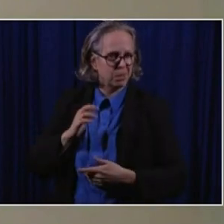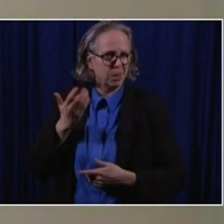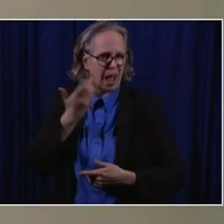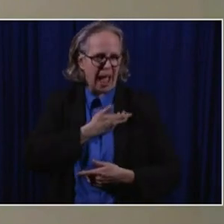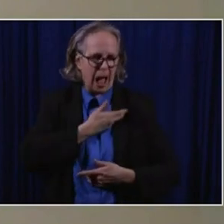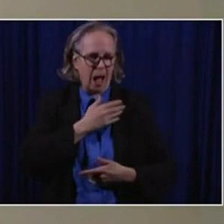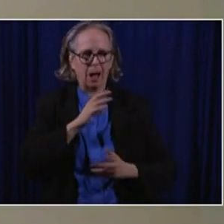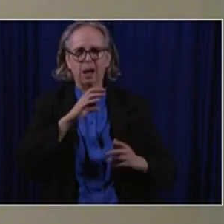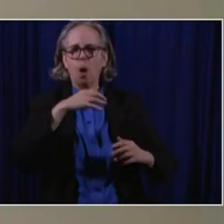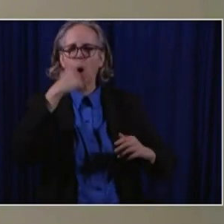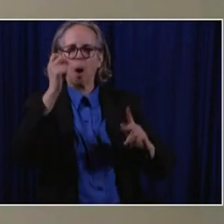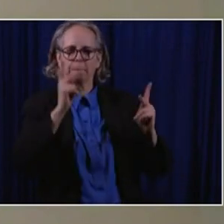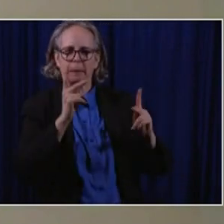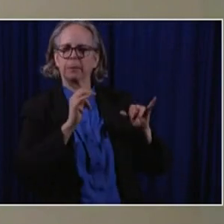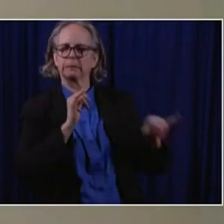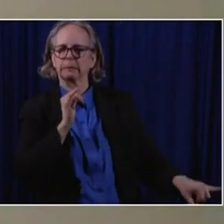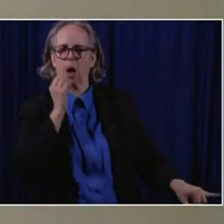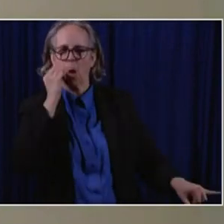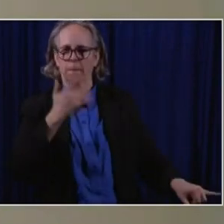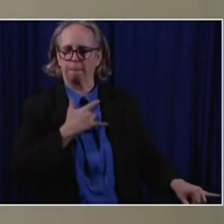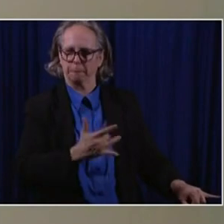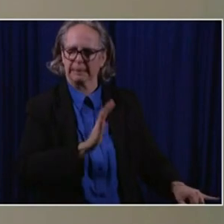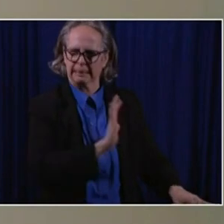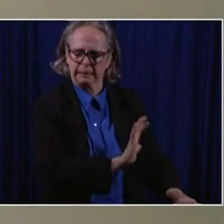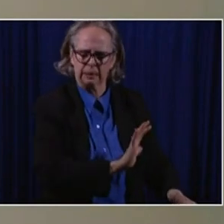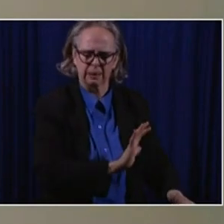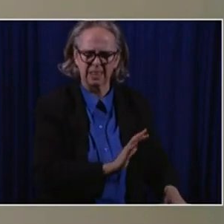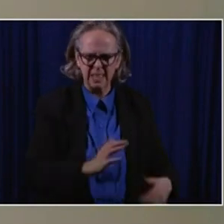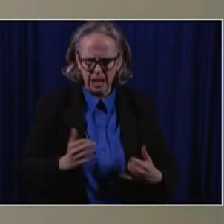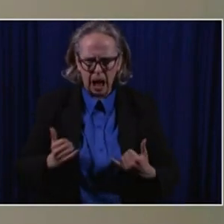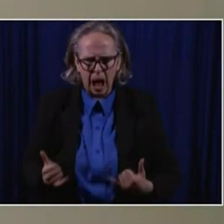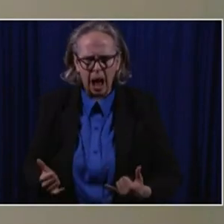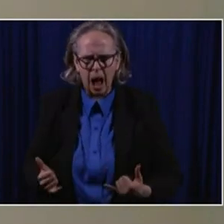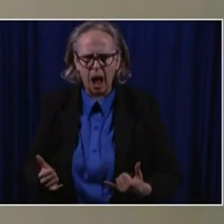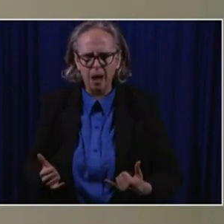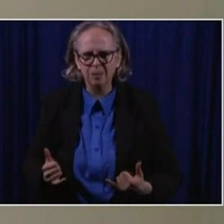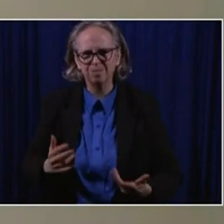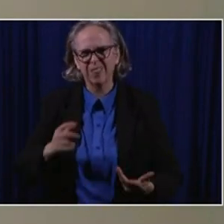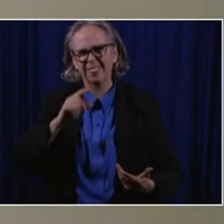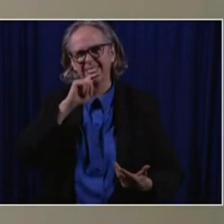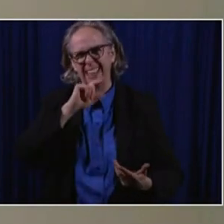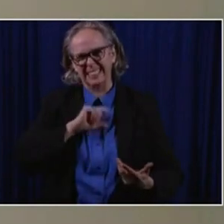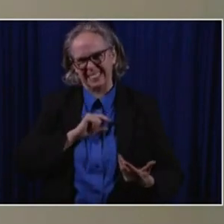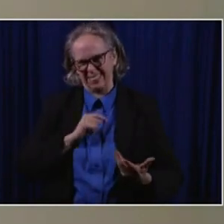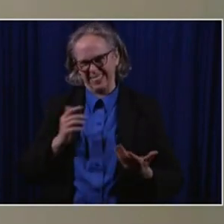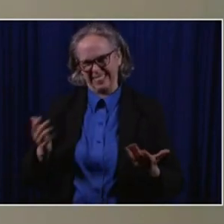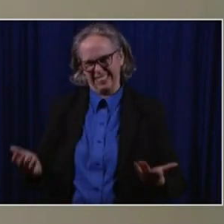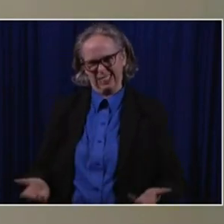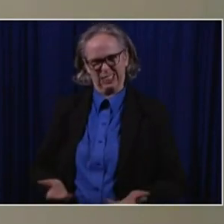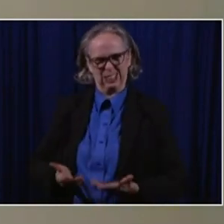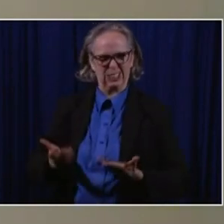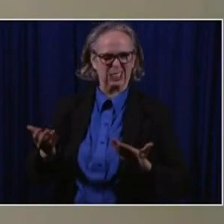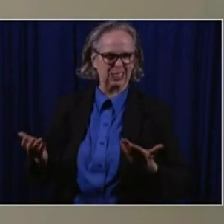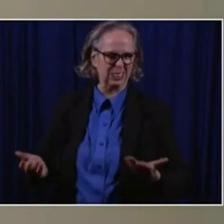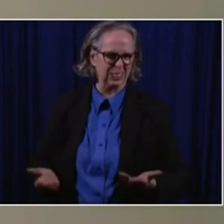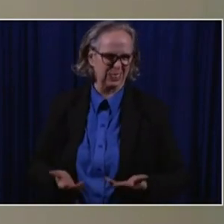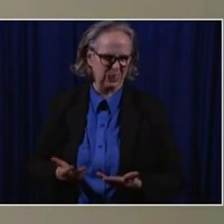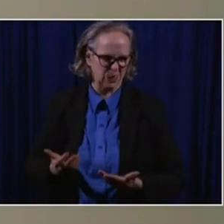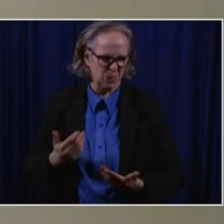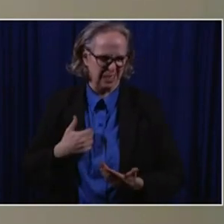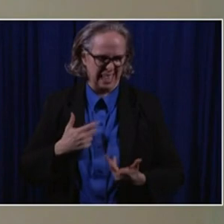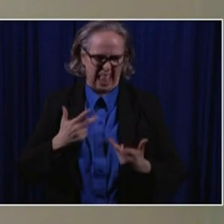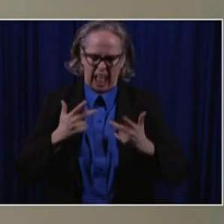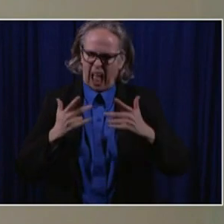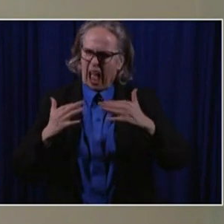Um, but I would say, as we approach Thanksgiving, the reality is that it has changed and we are stressed. Um,